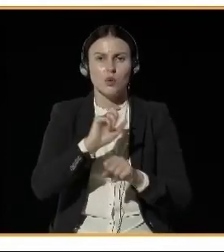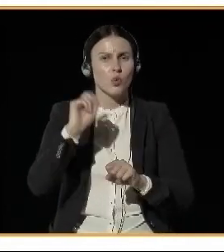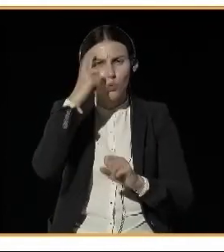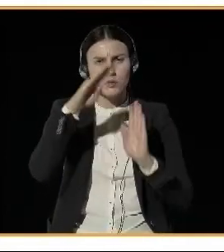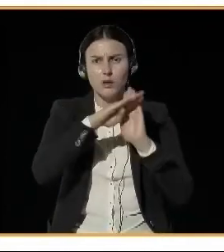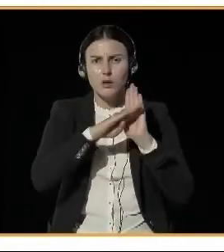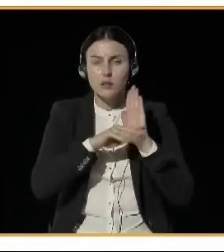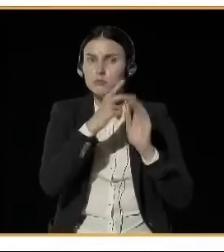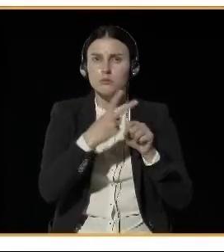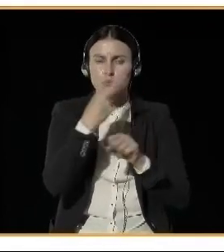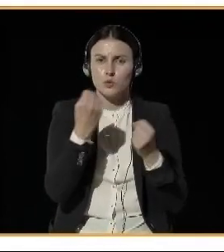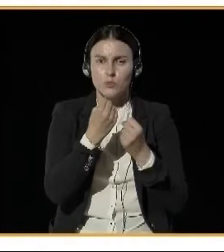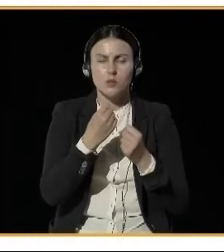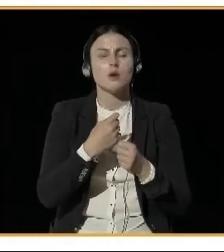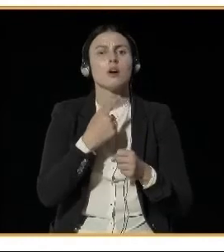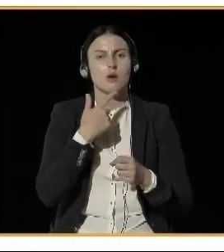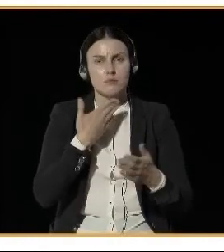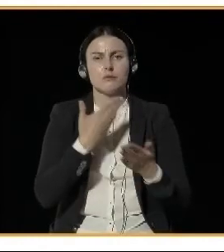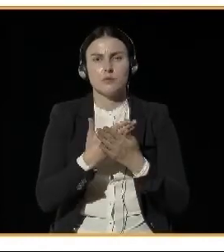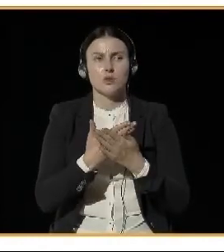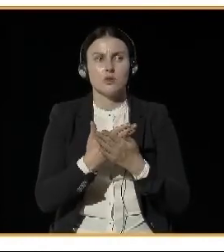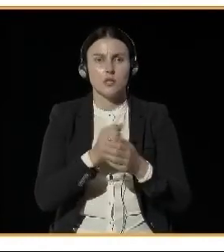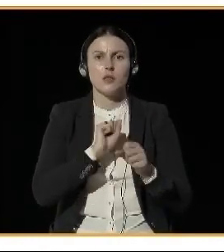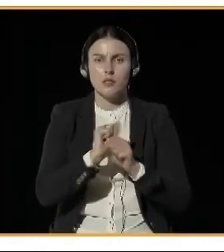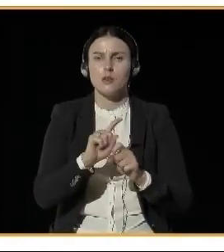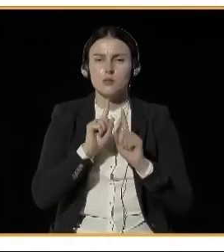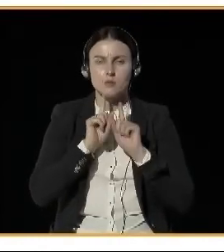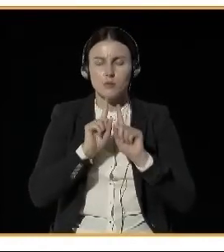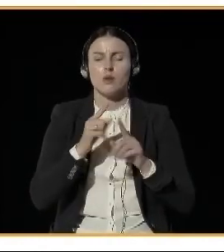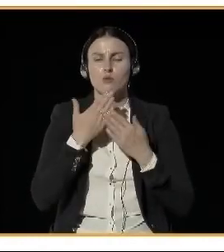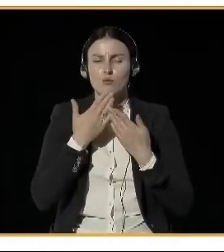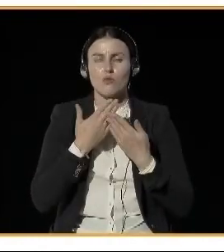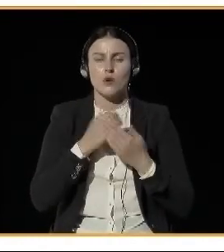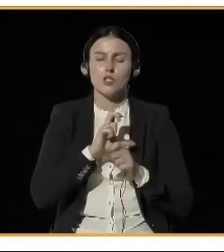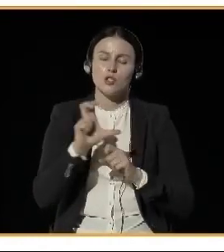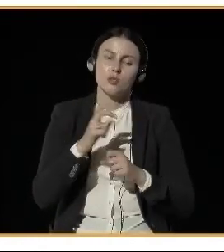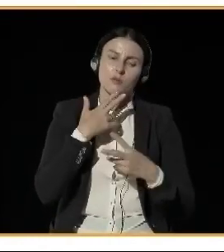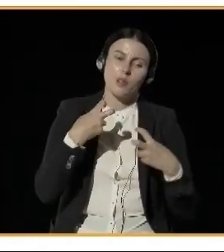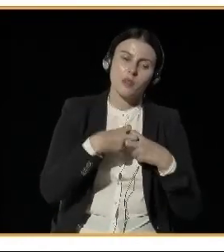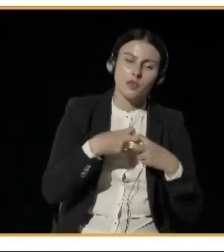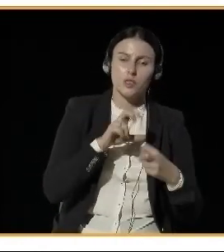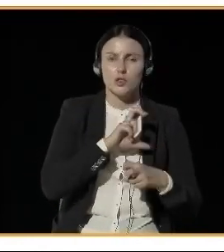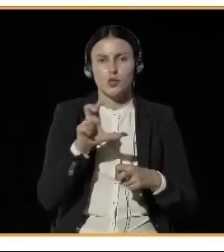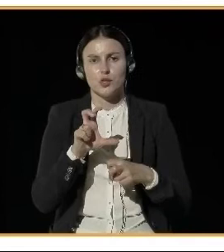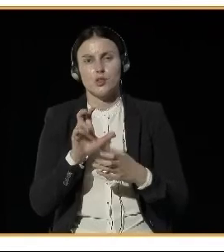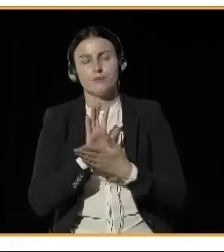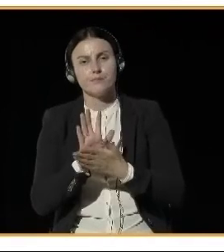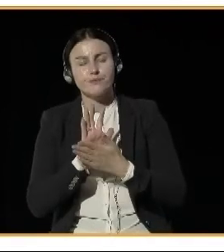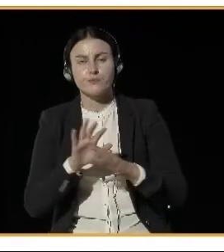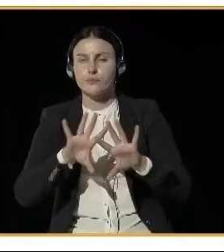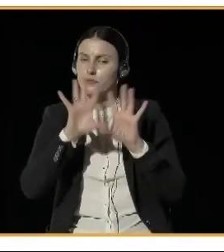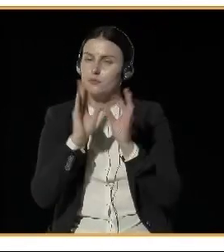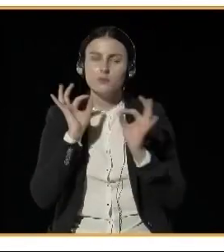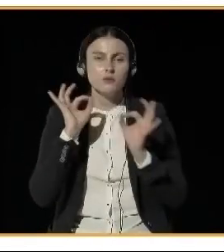also the media, we were trying to get the information also to the media, so they should